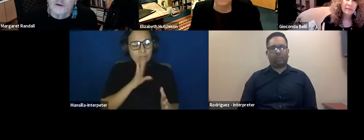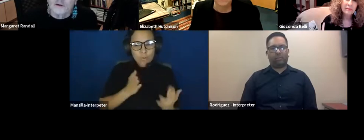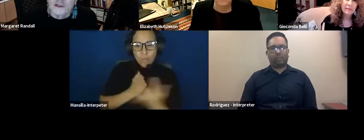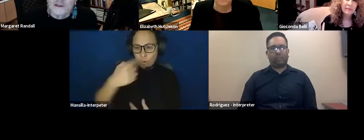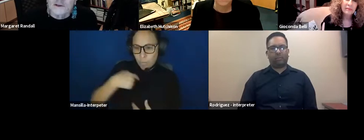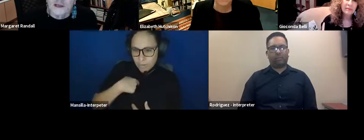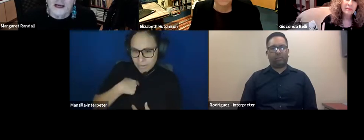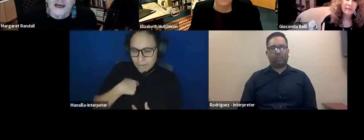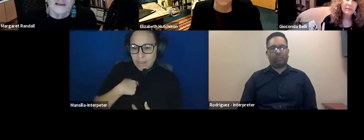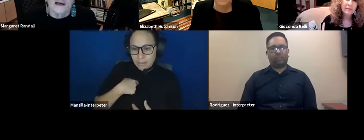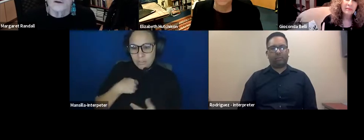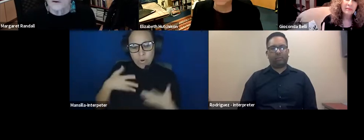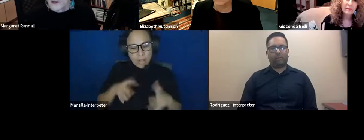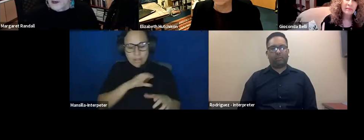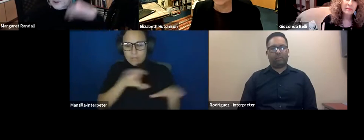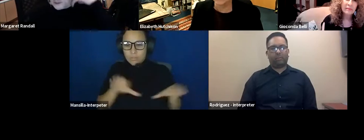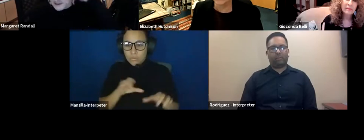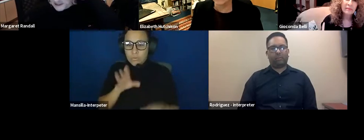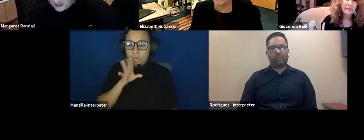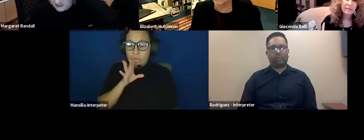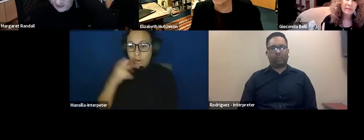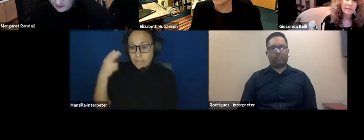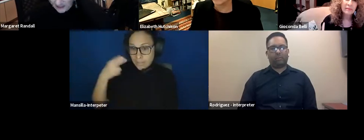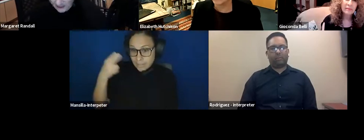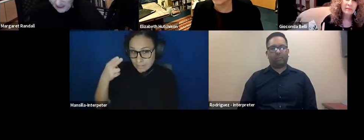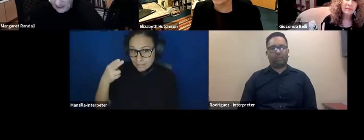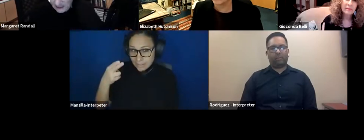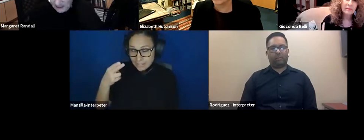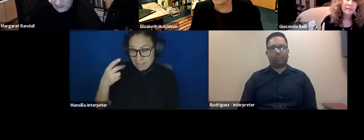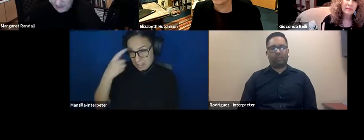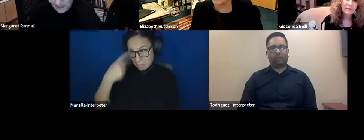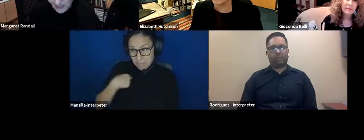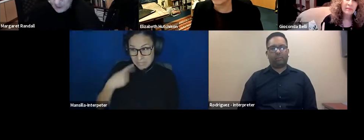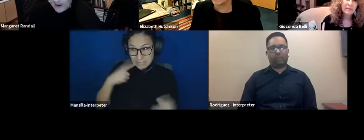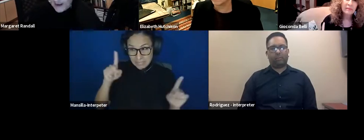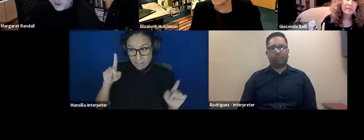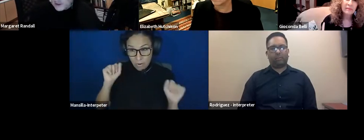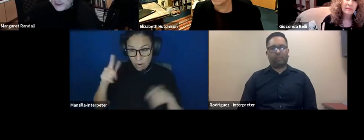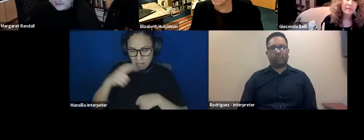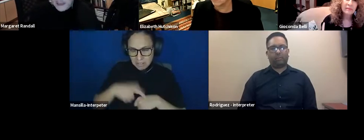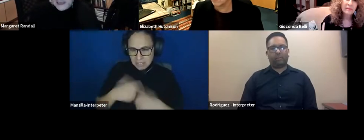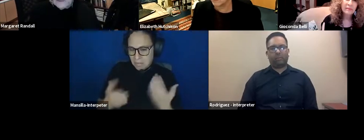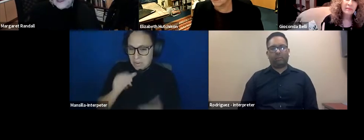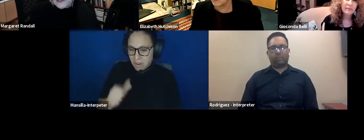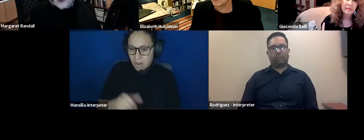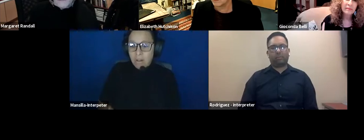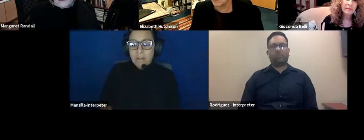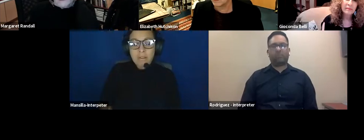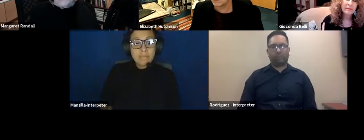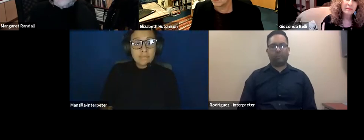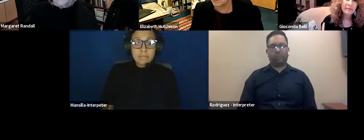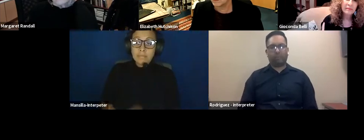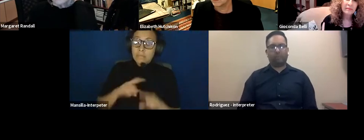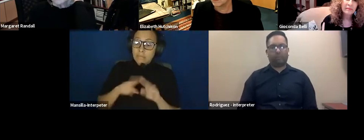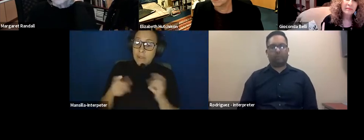uh, oral history and I don't know that I was always successful at that. Um, gradually many of these women,